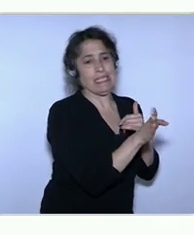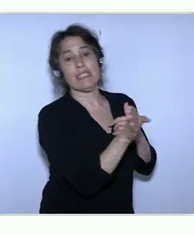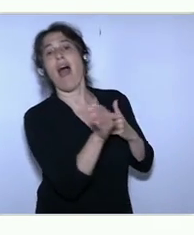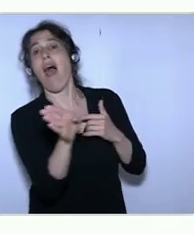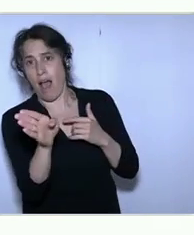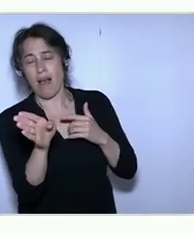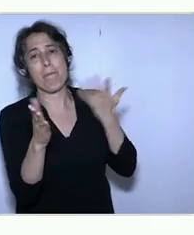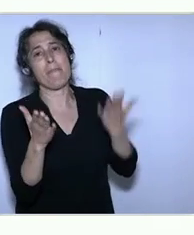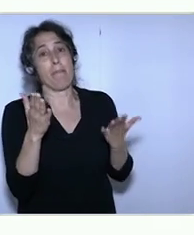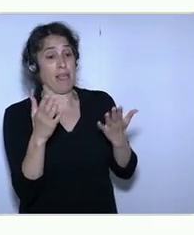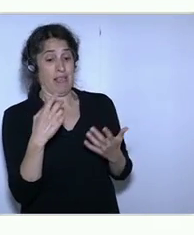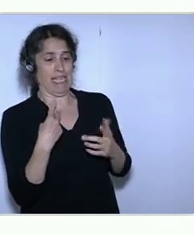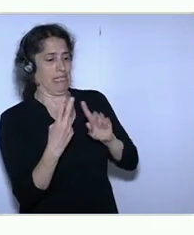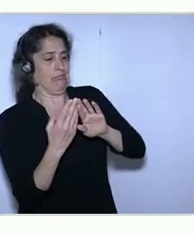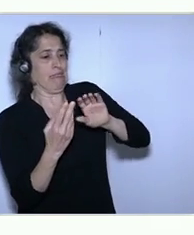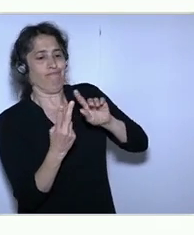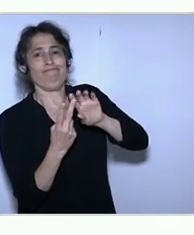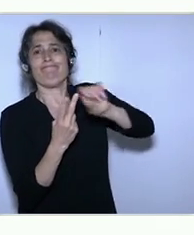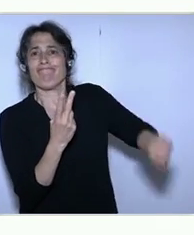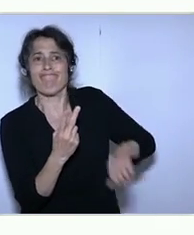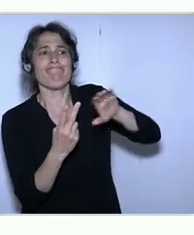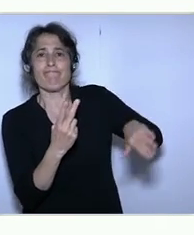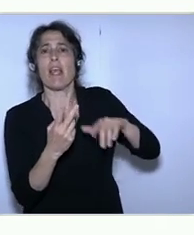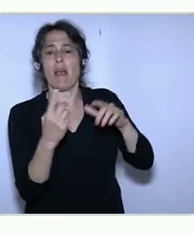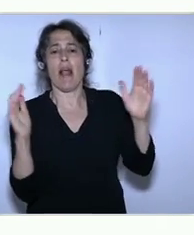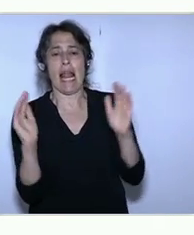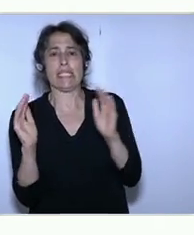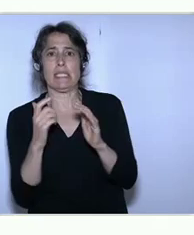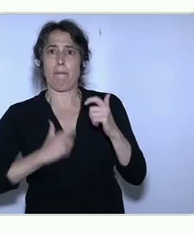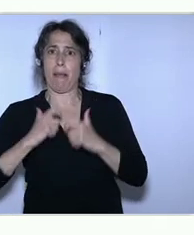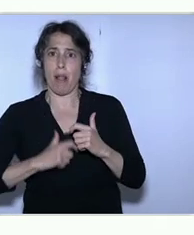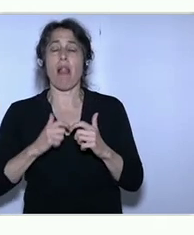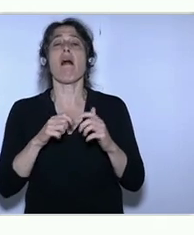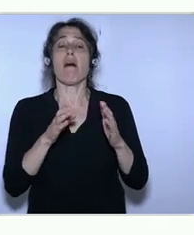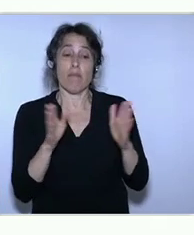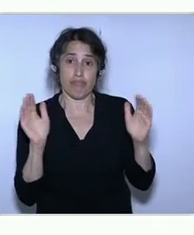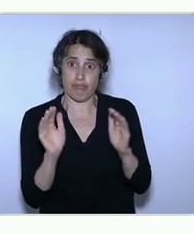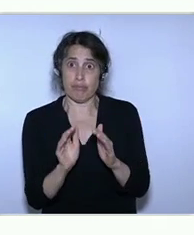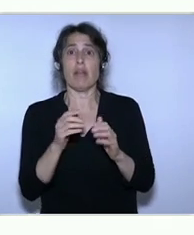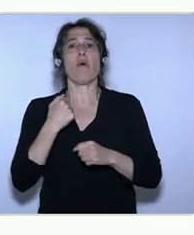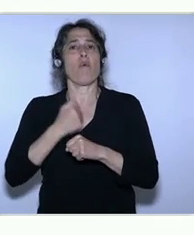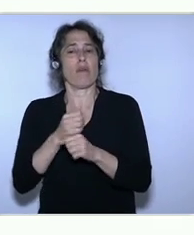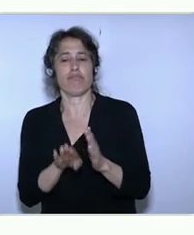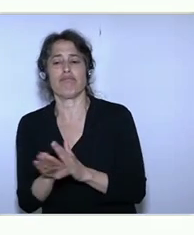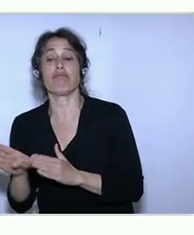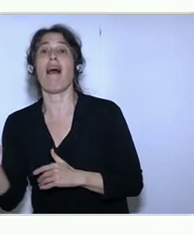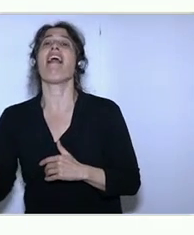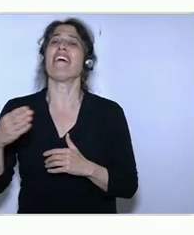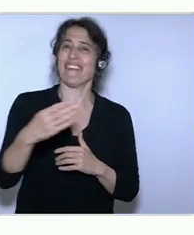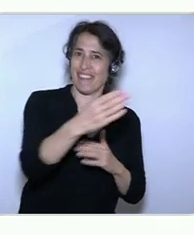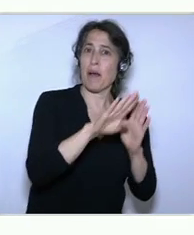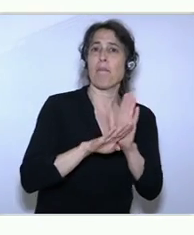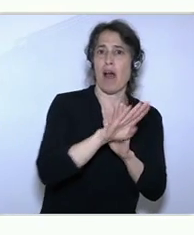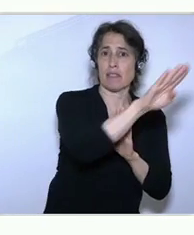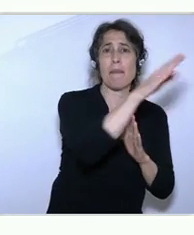So these kind of things, making these things easier, that would be on my list list. Okay. Let's have the lights up. And any